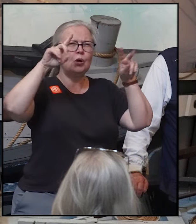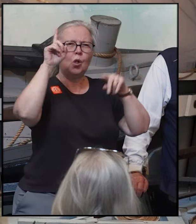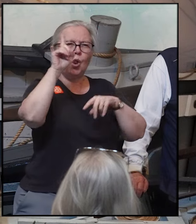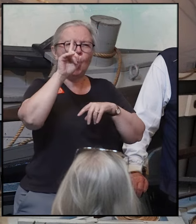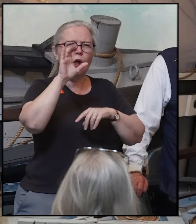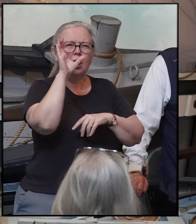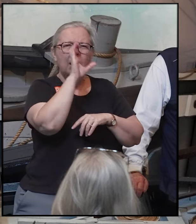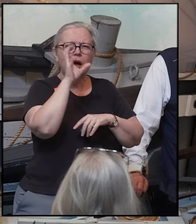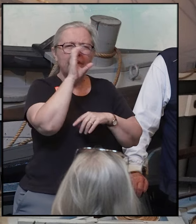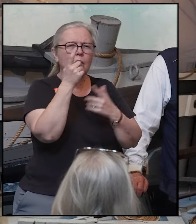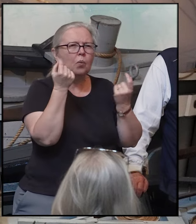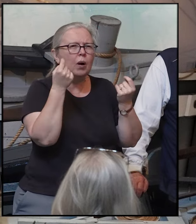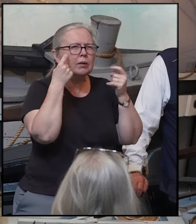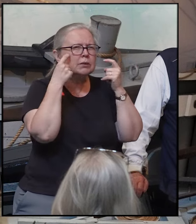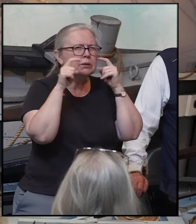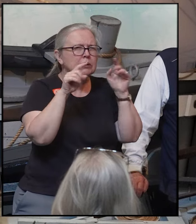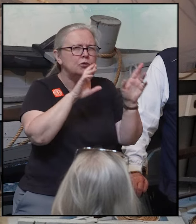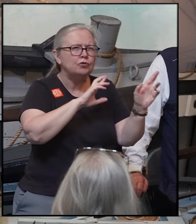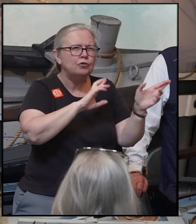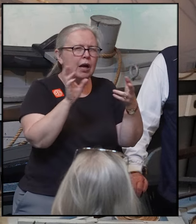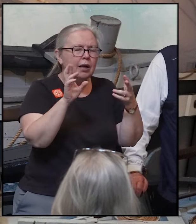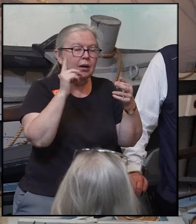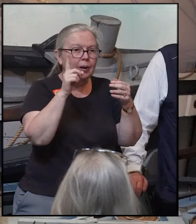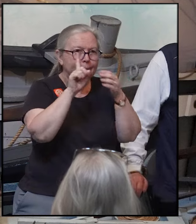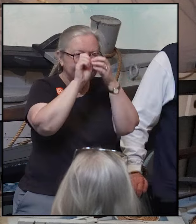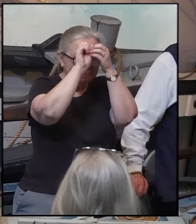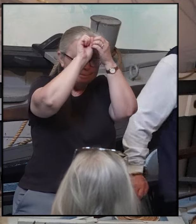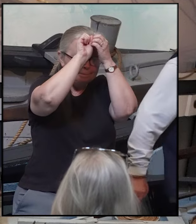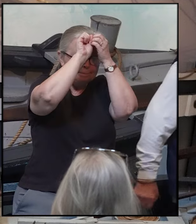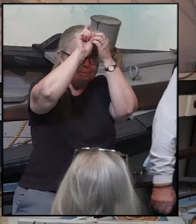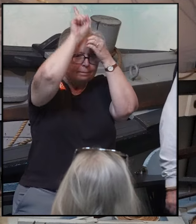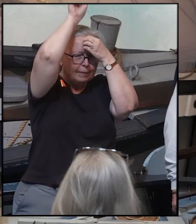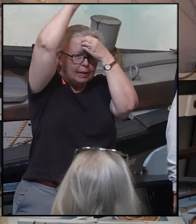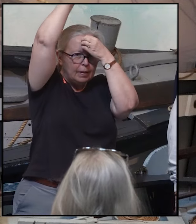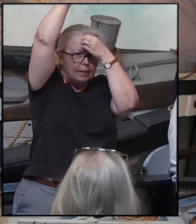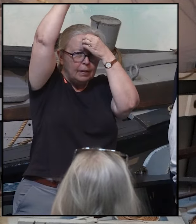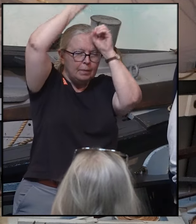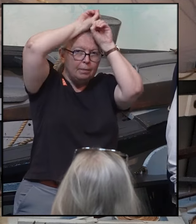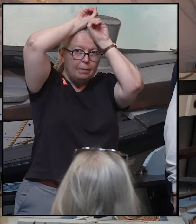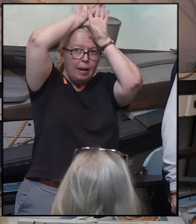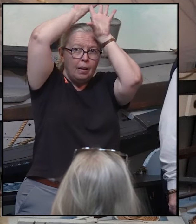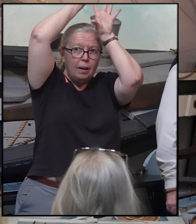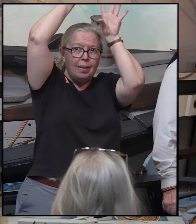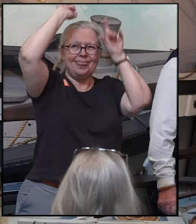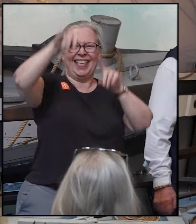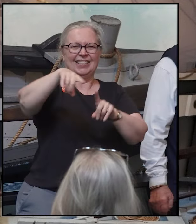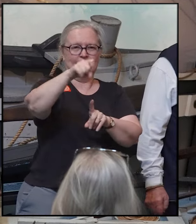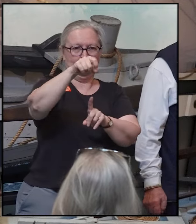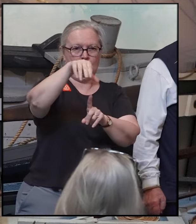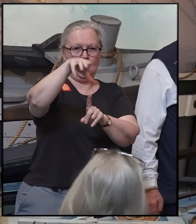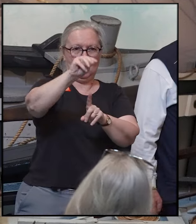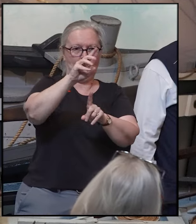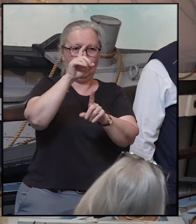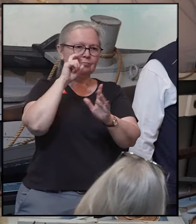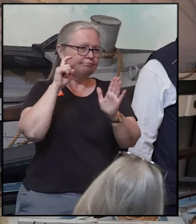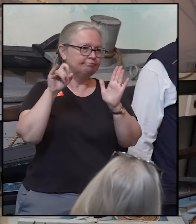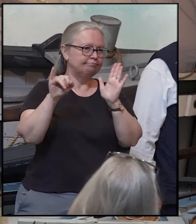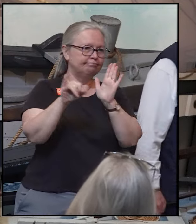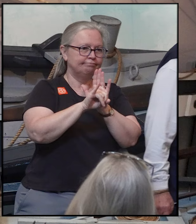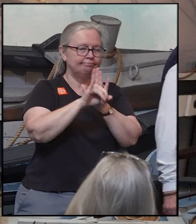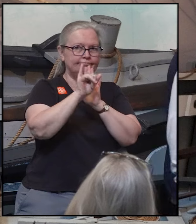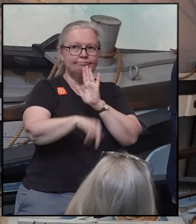single blowhole of the sperm whale. So Joseph's up there. He's got his spyglass.